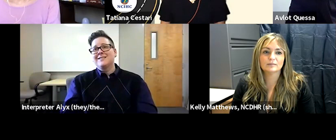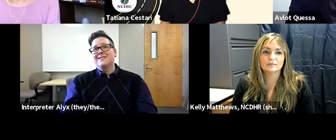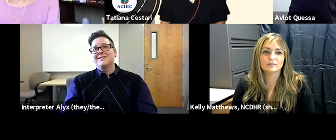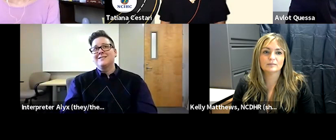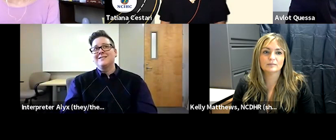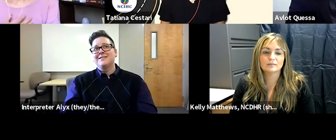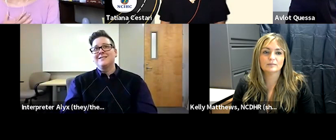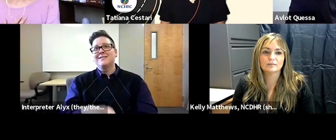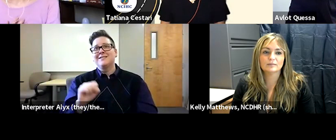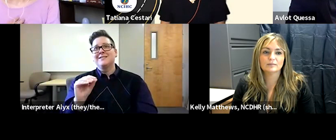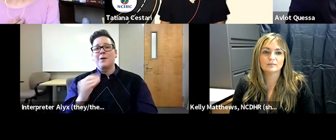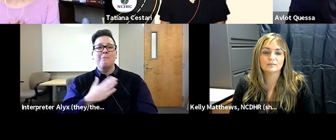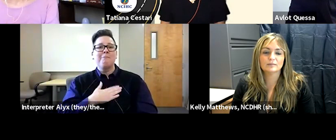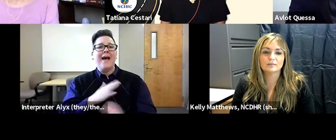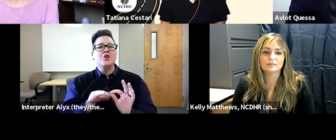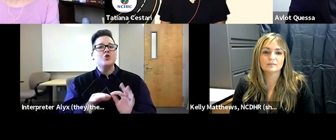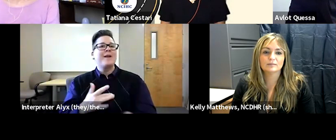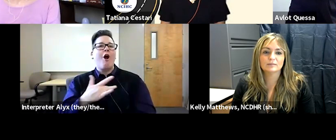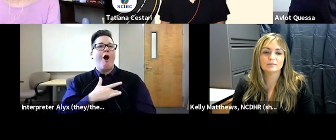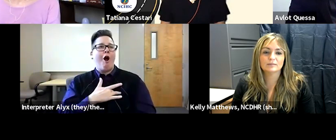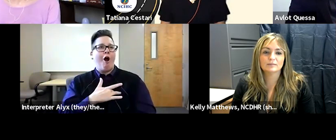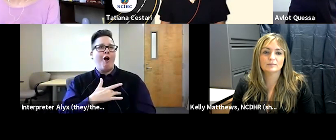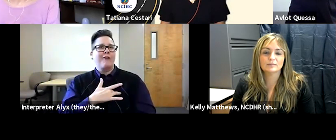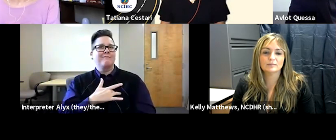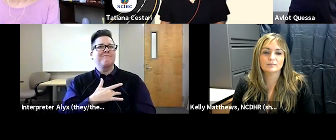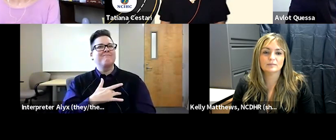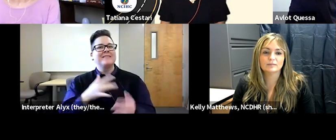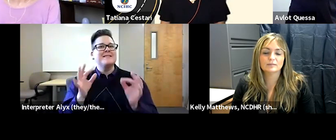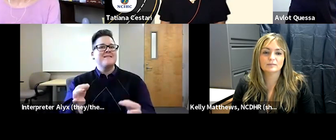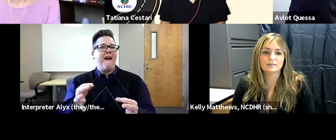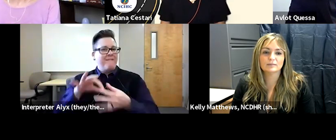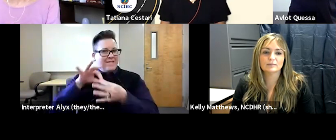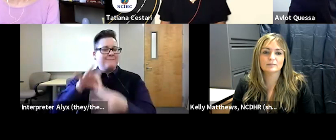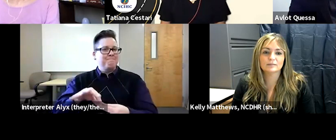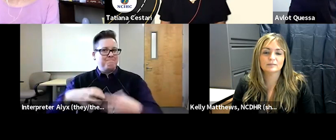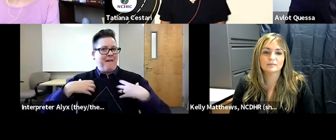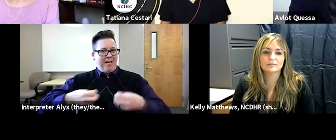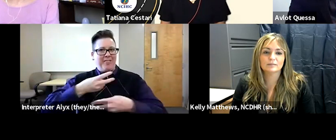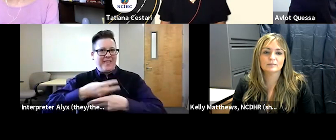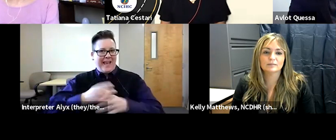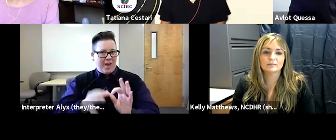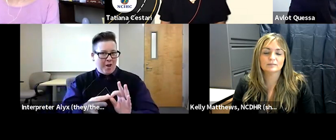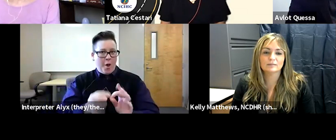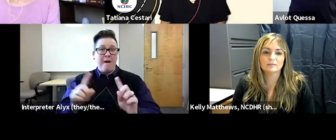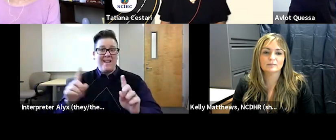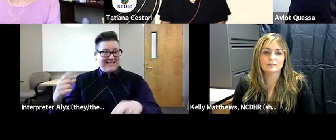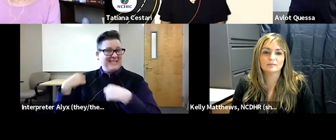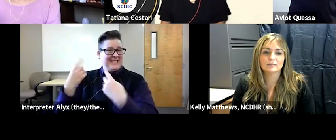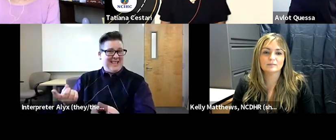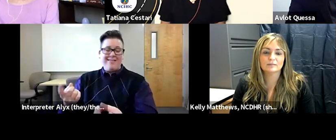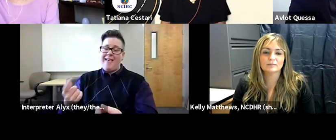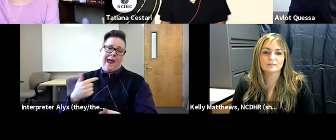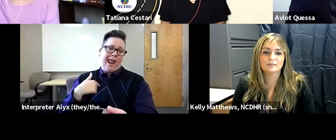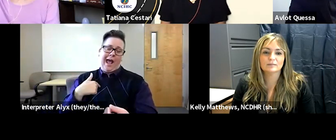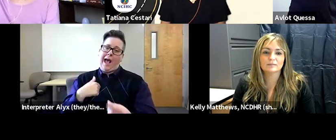my my interpreting heart is is definitely rooted in health care but since then i've gone